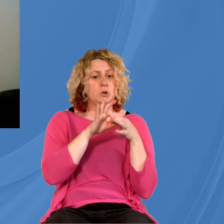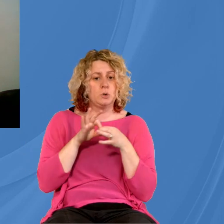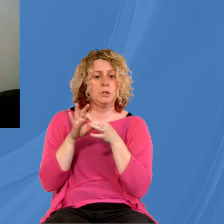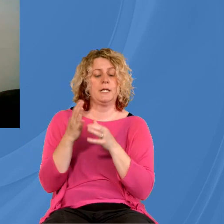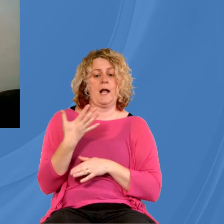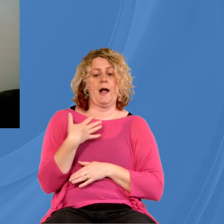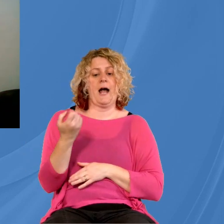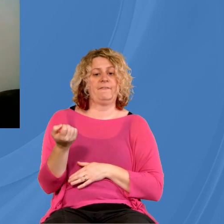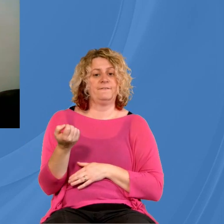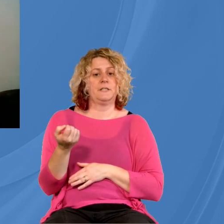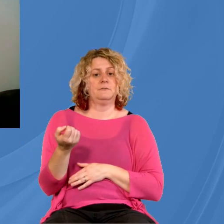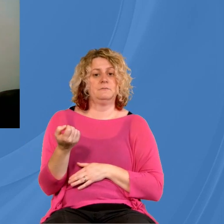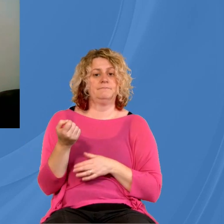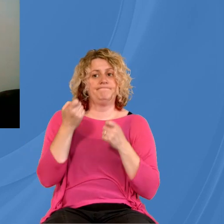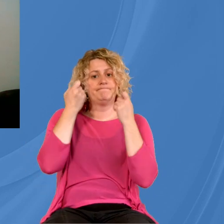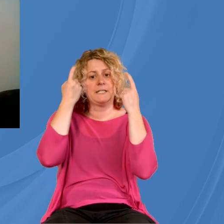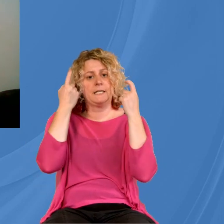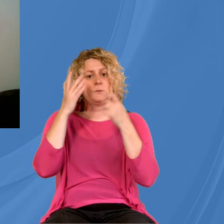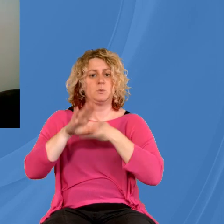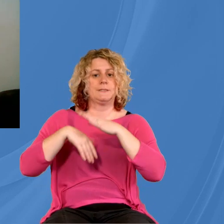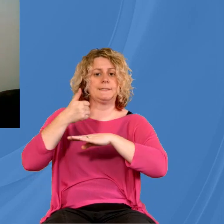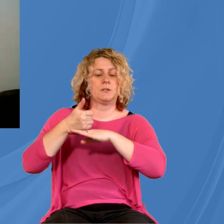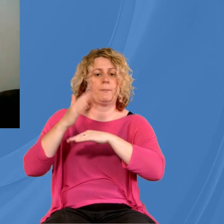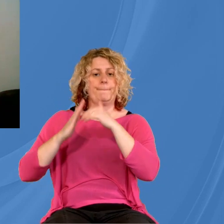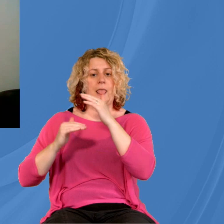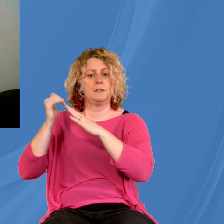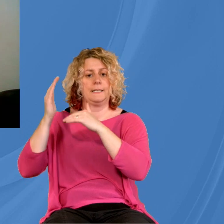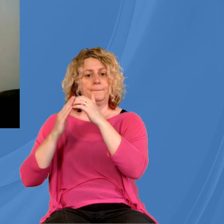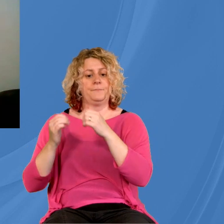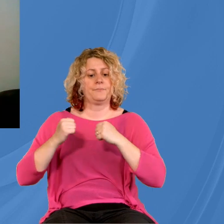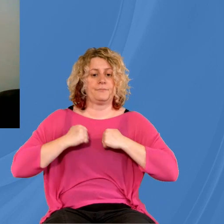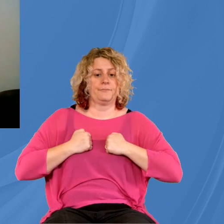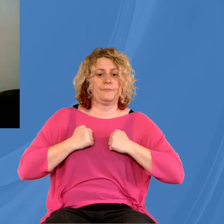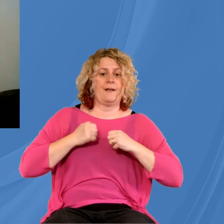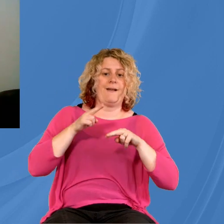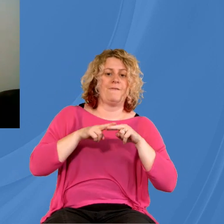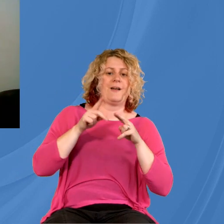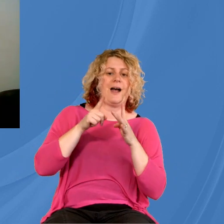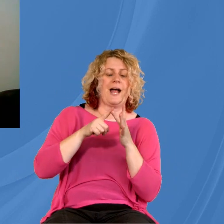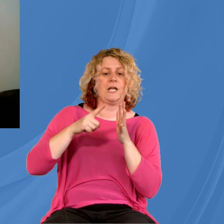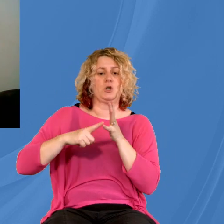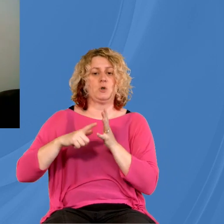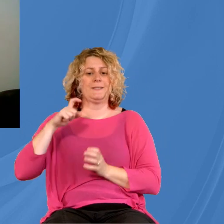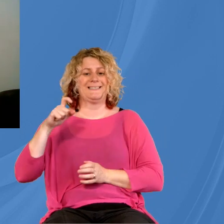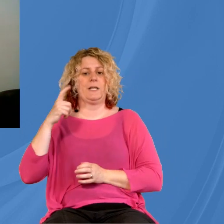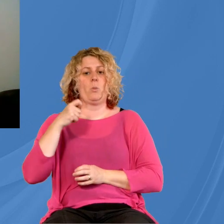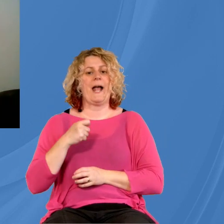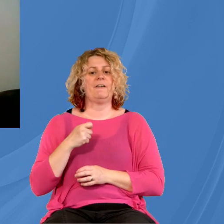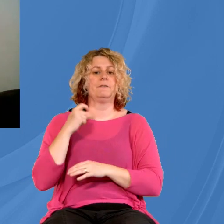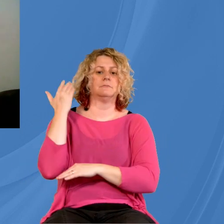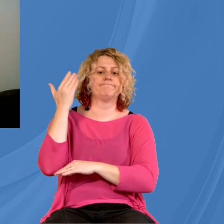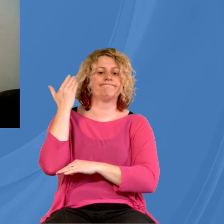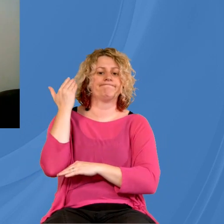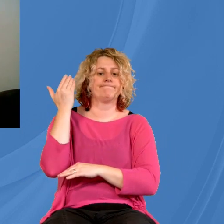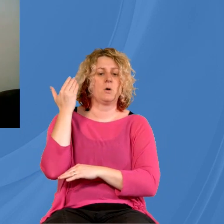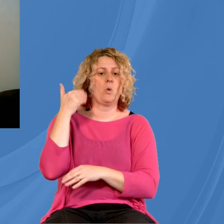to get your building ready. We at the FIEC have got lots of webinars and webinars online about leadership and